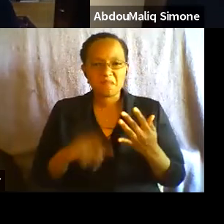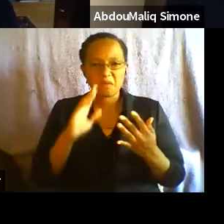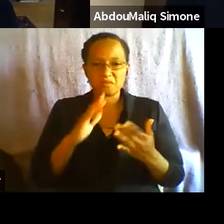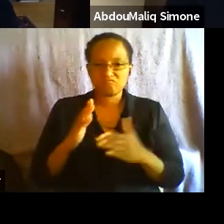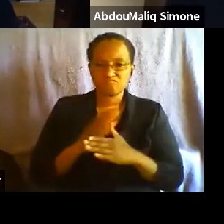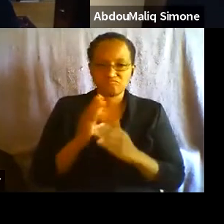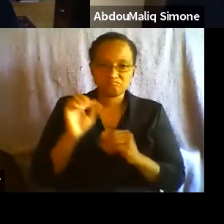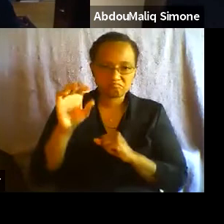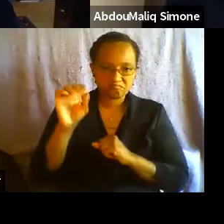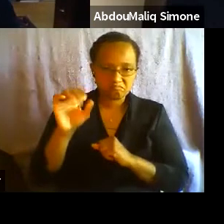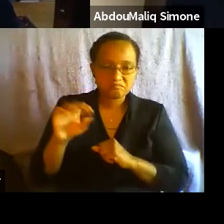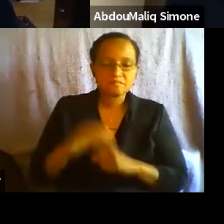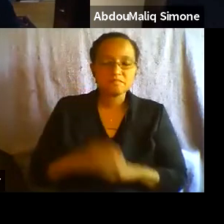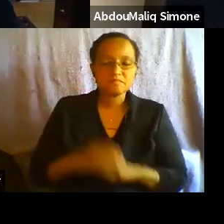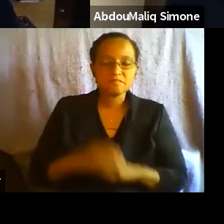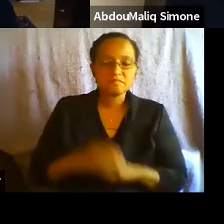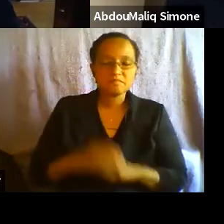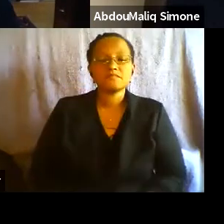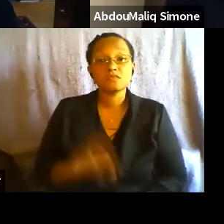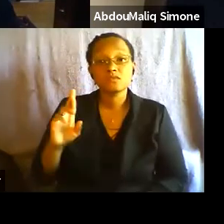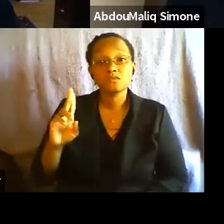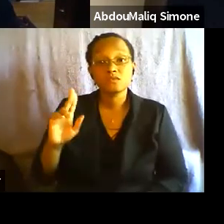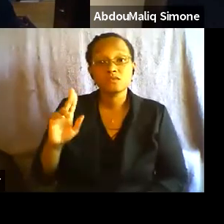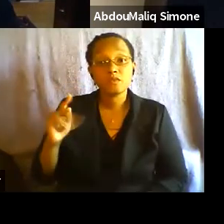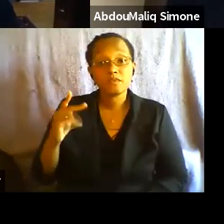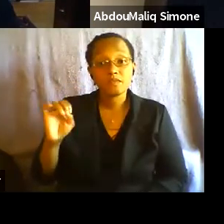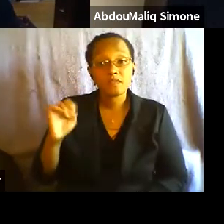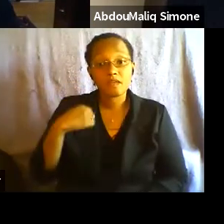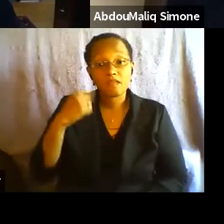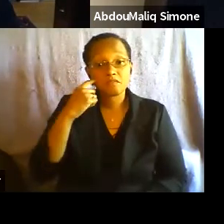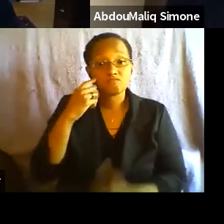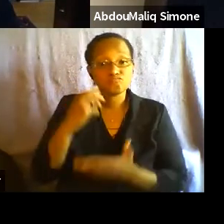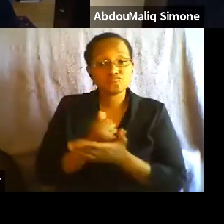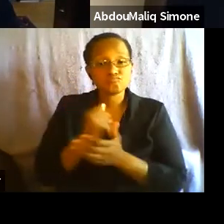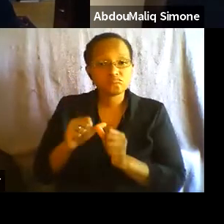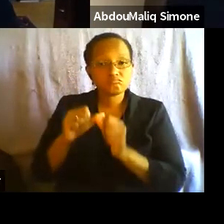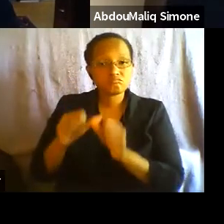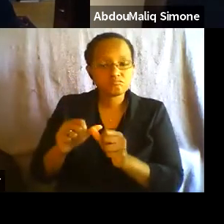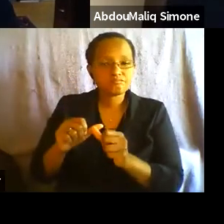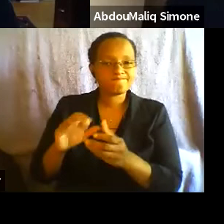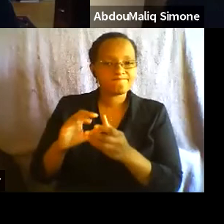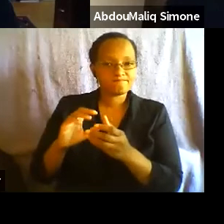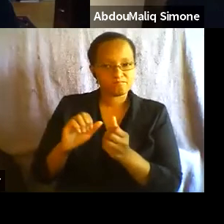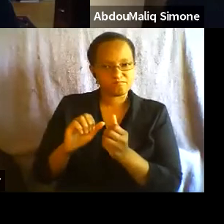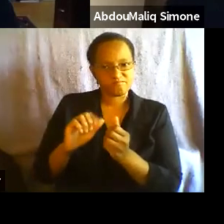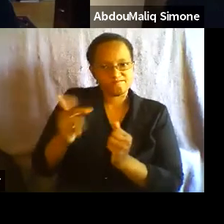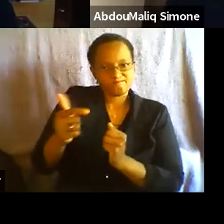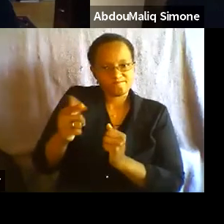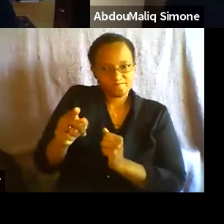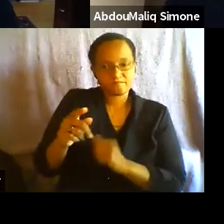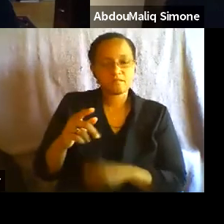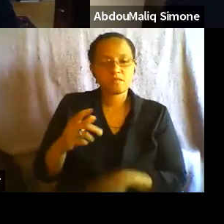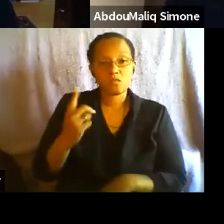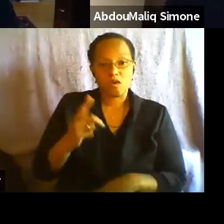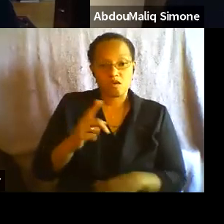and I think maybe Ruthie will just continue on with you, because one of the questions here is specifically addressed to